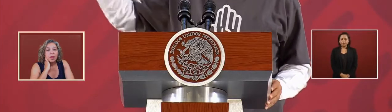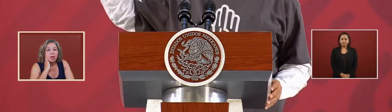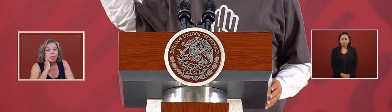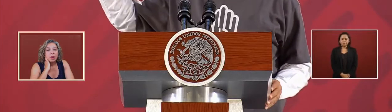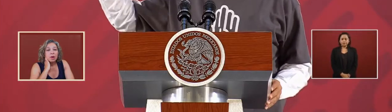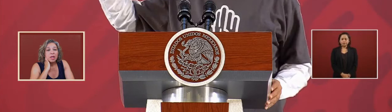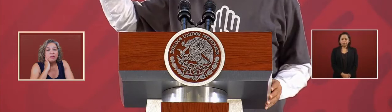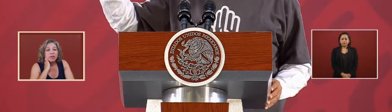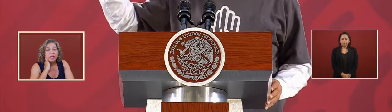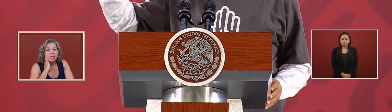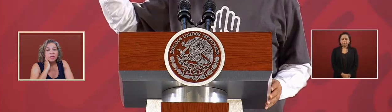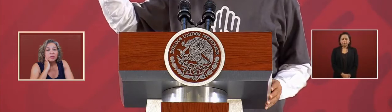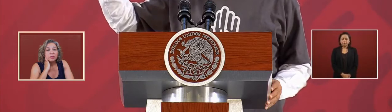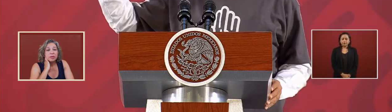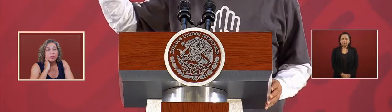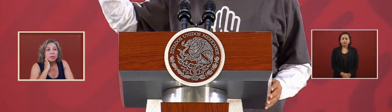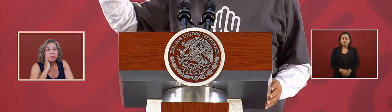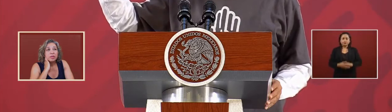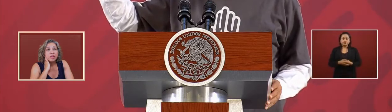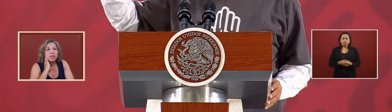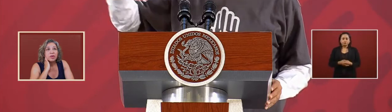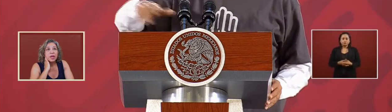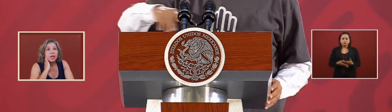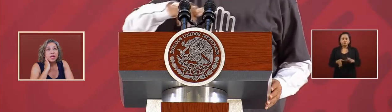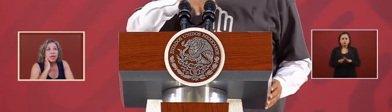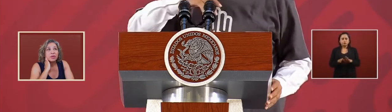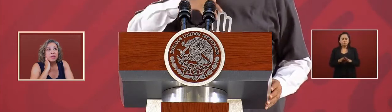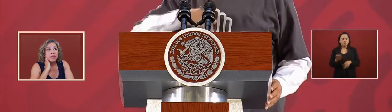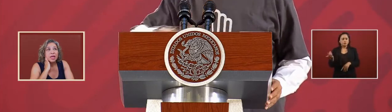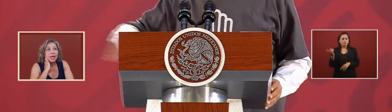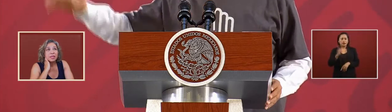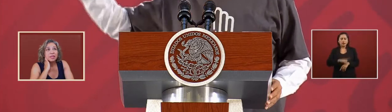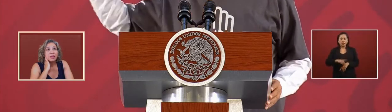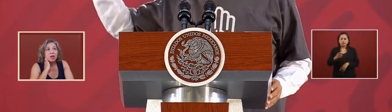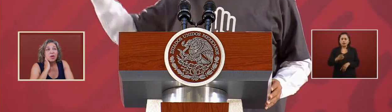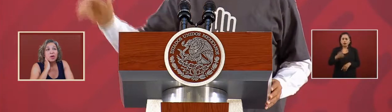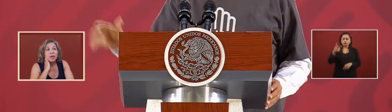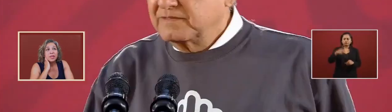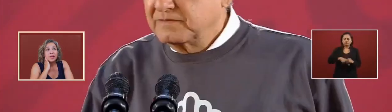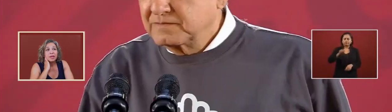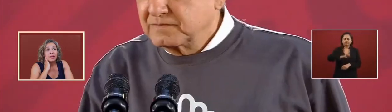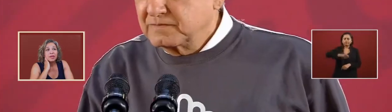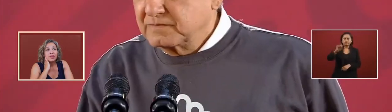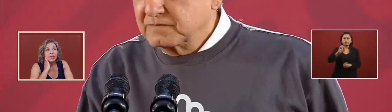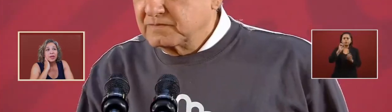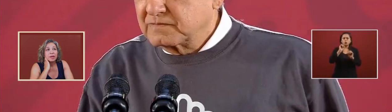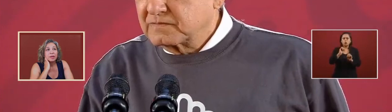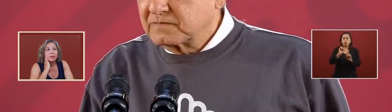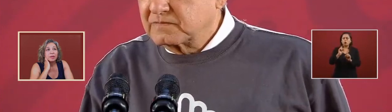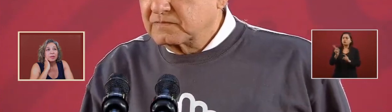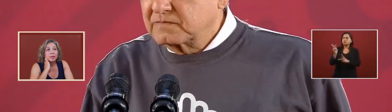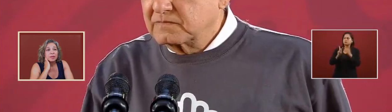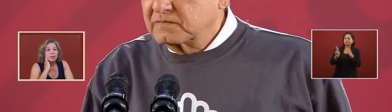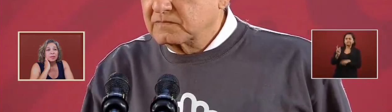taxes even to decree increased taxes or indebt the country